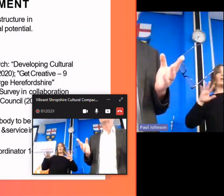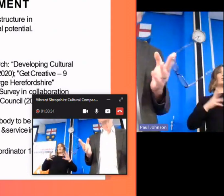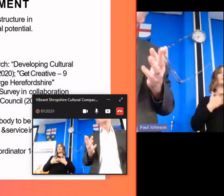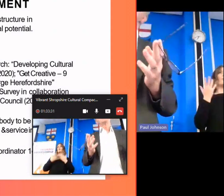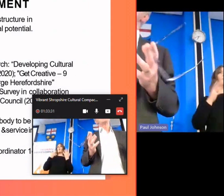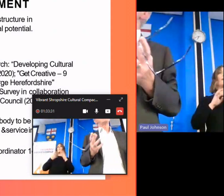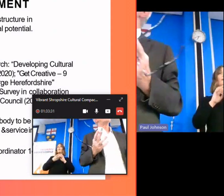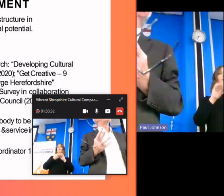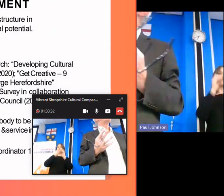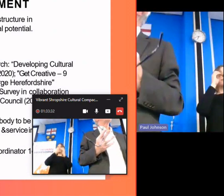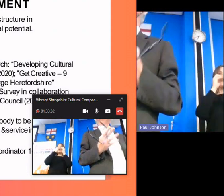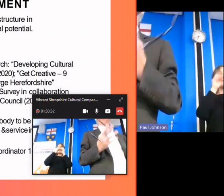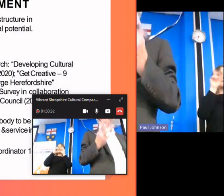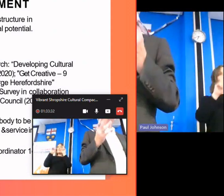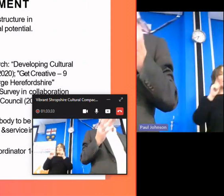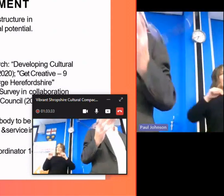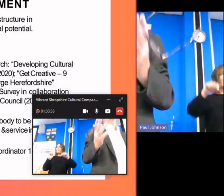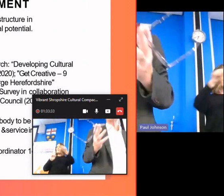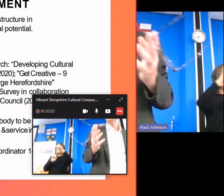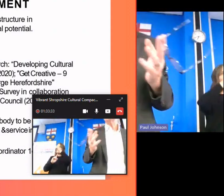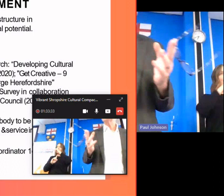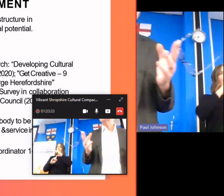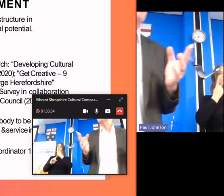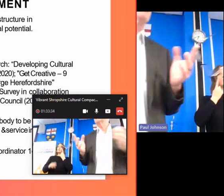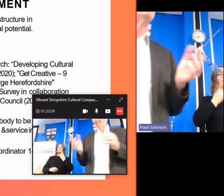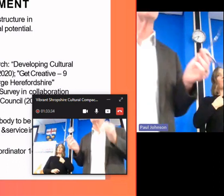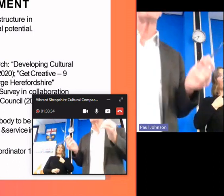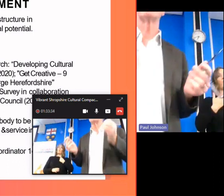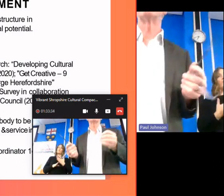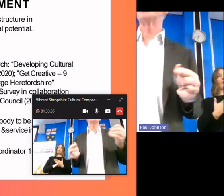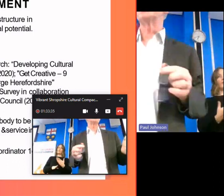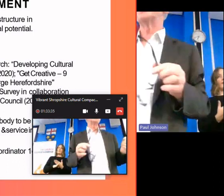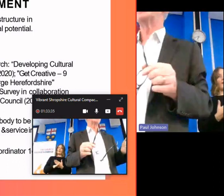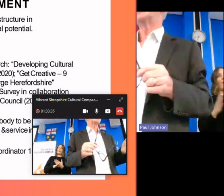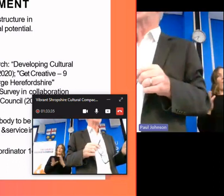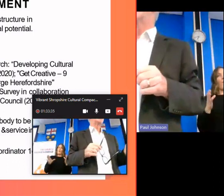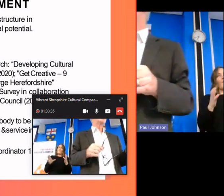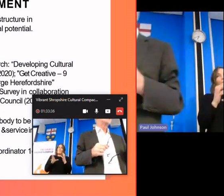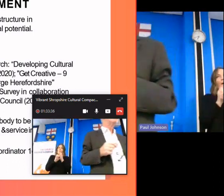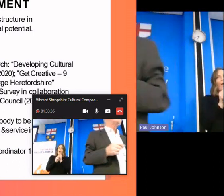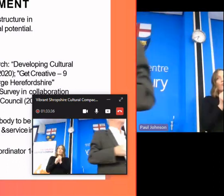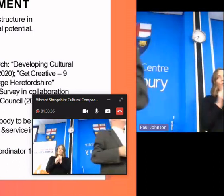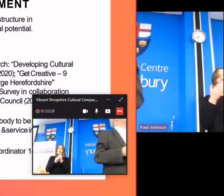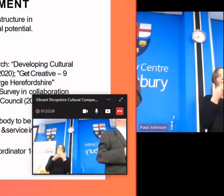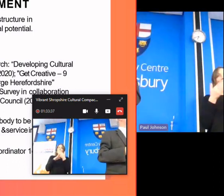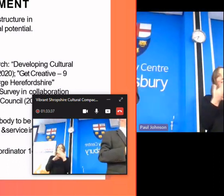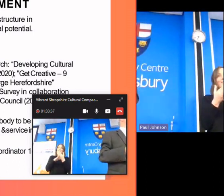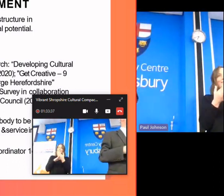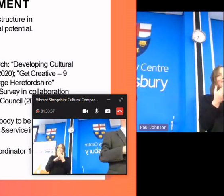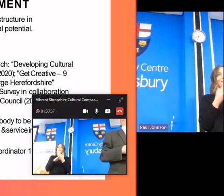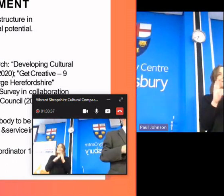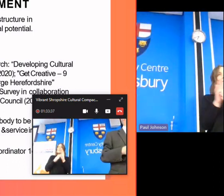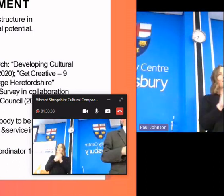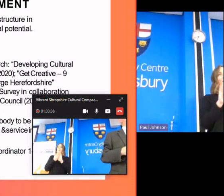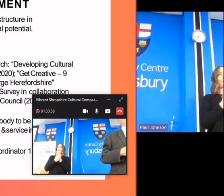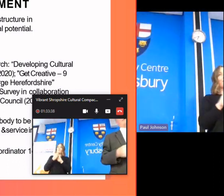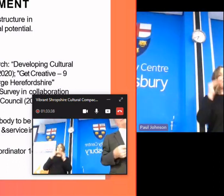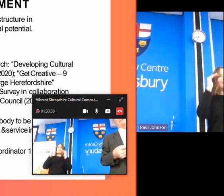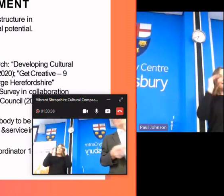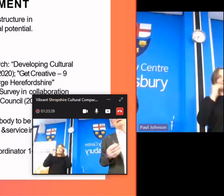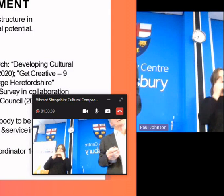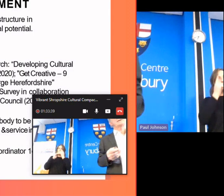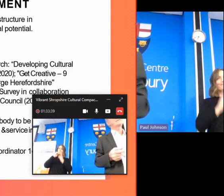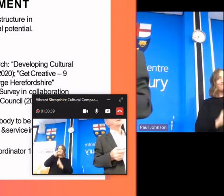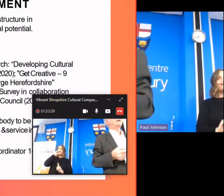creatives are um sole traders or micro businesses and that means that they go under the wire